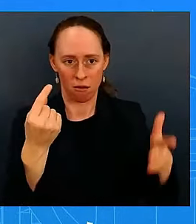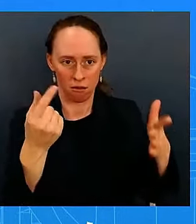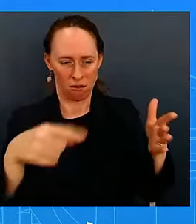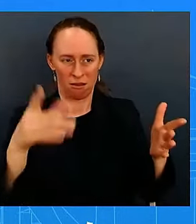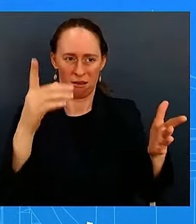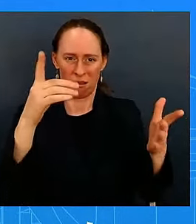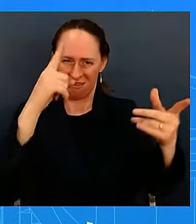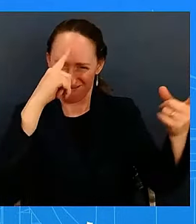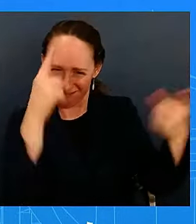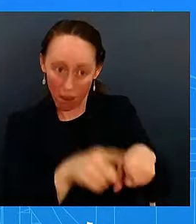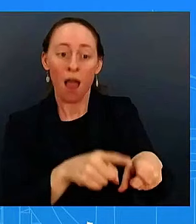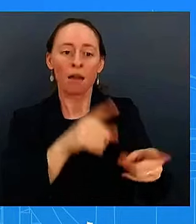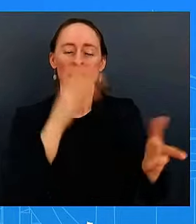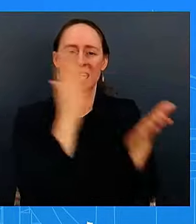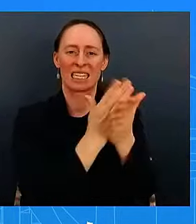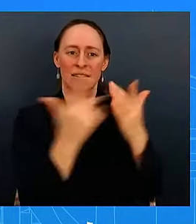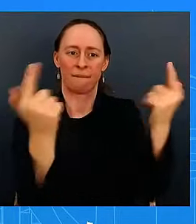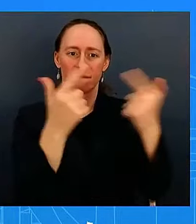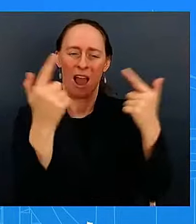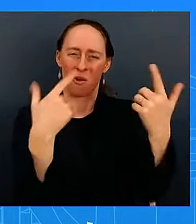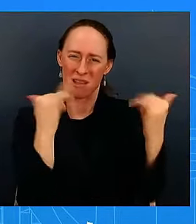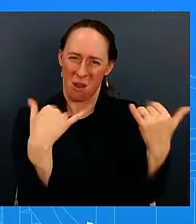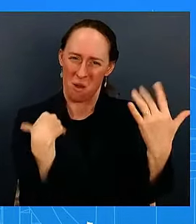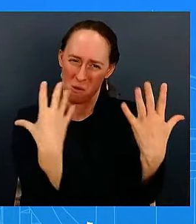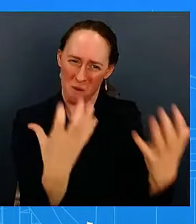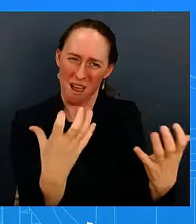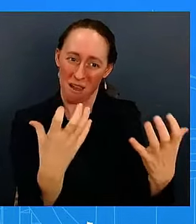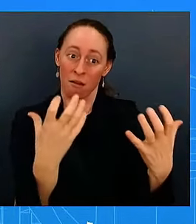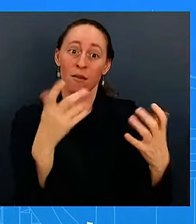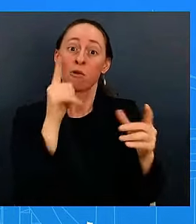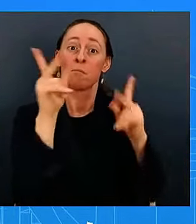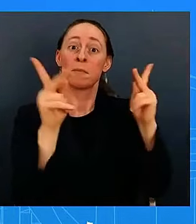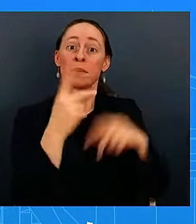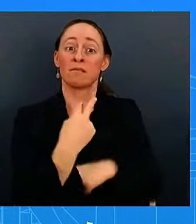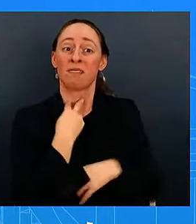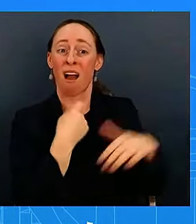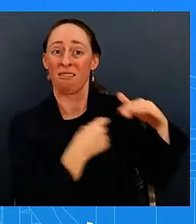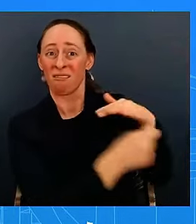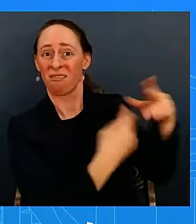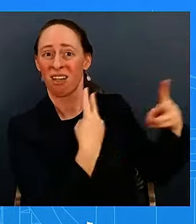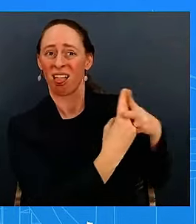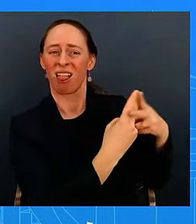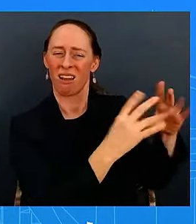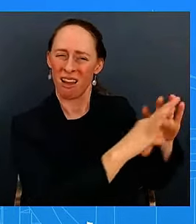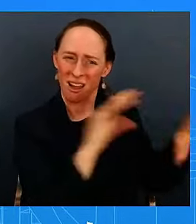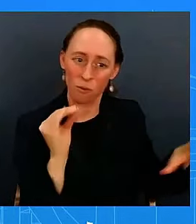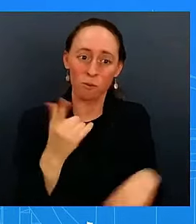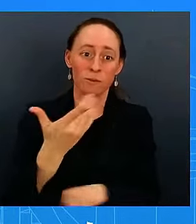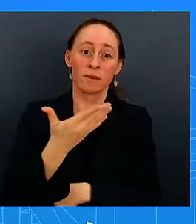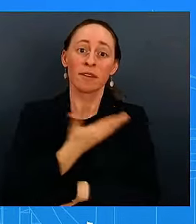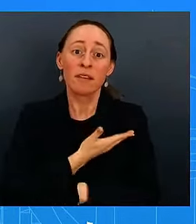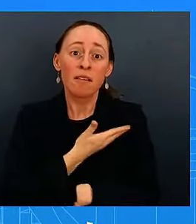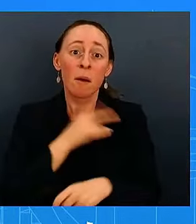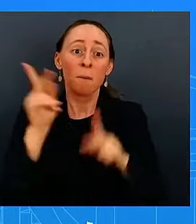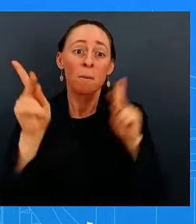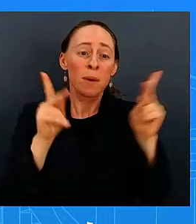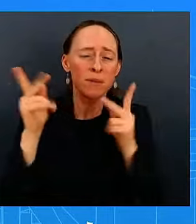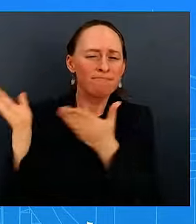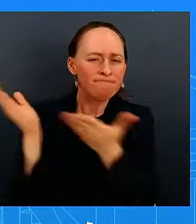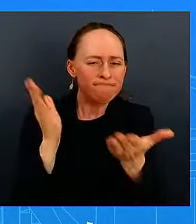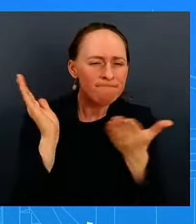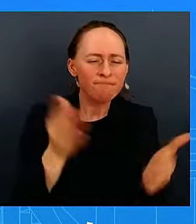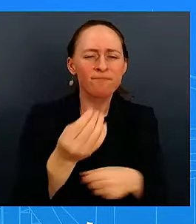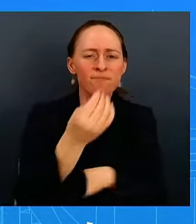hostages get more uh immediate relief into gaza that's what we want to see and get uh and make sure we end this war